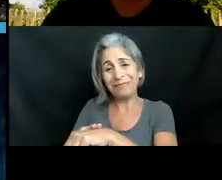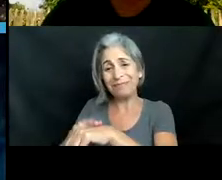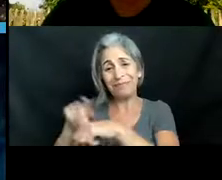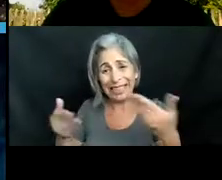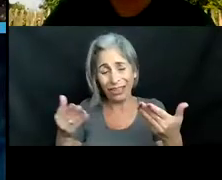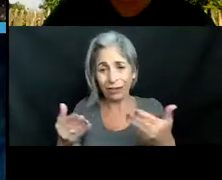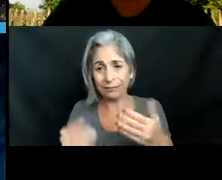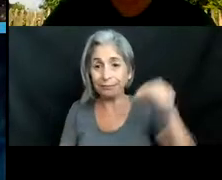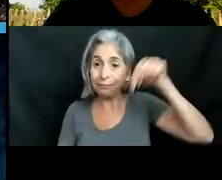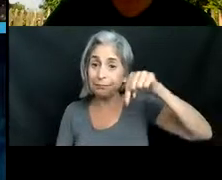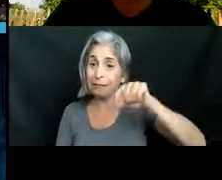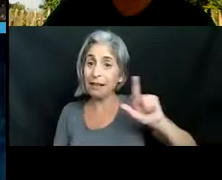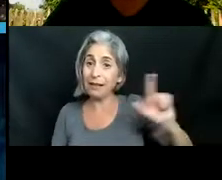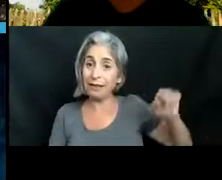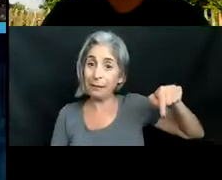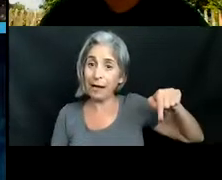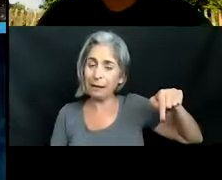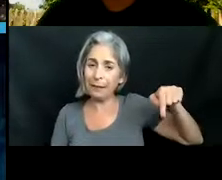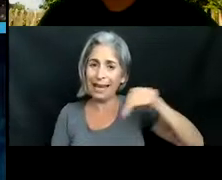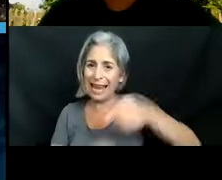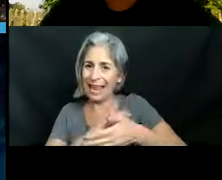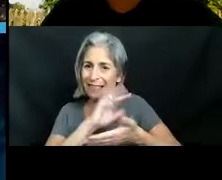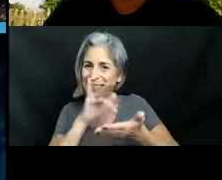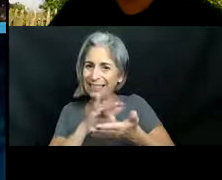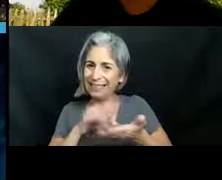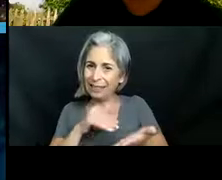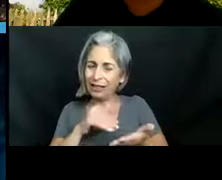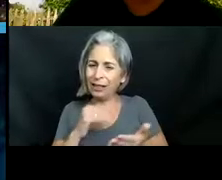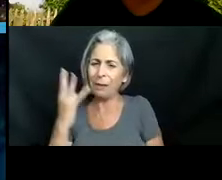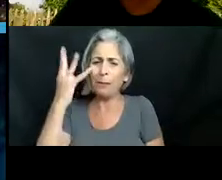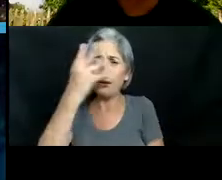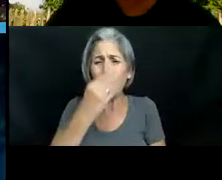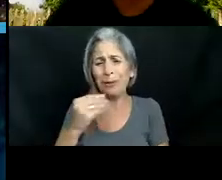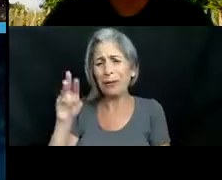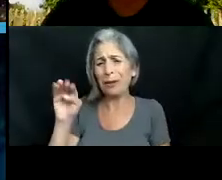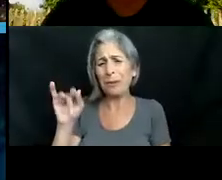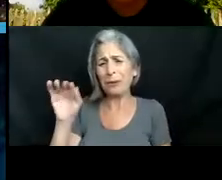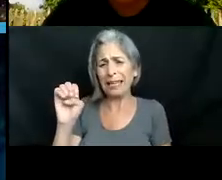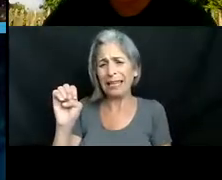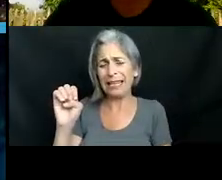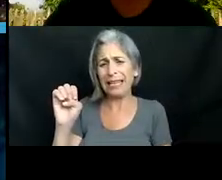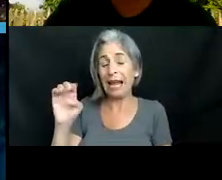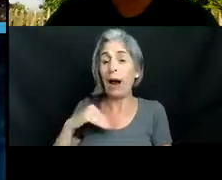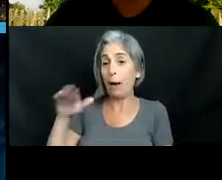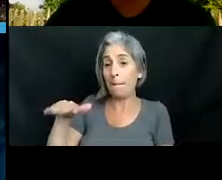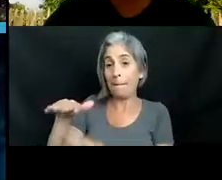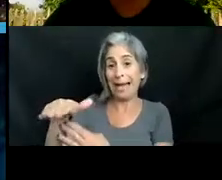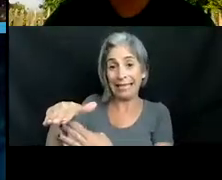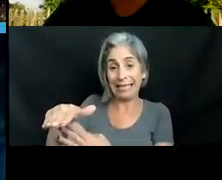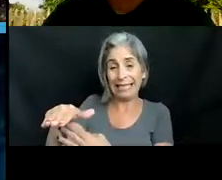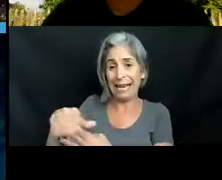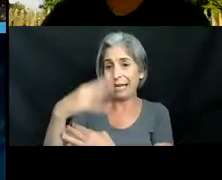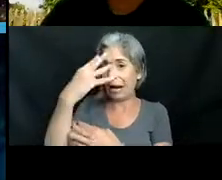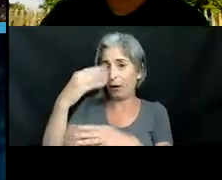um down here at the bottom left and the center we have two of our beautiful marine mammals our manatee and our bottlenose